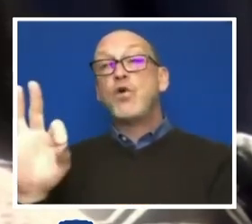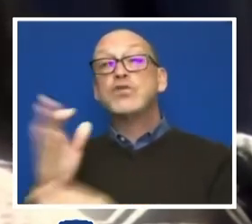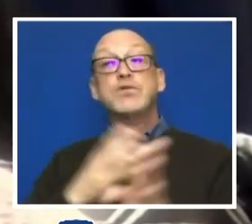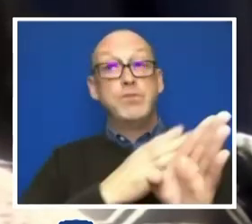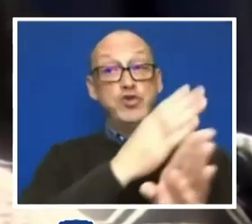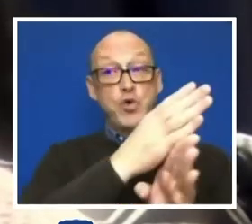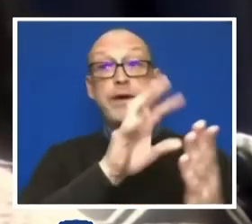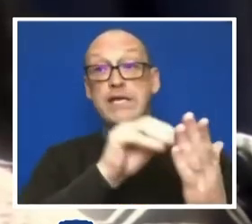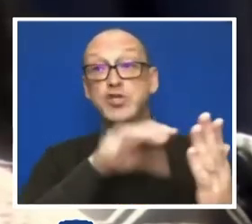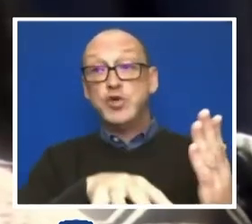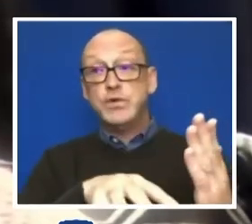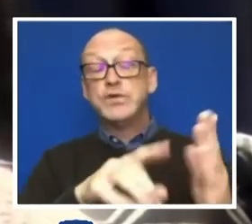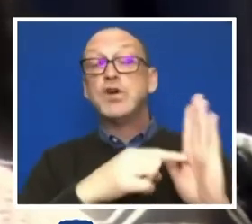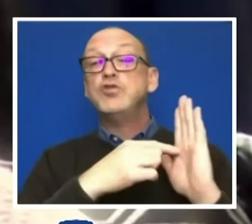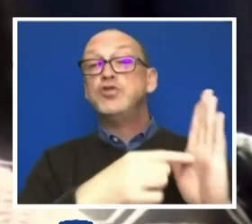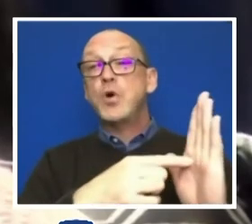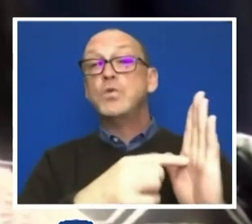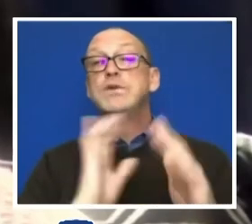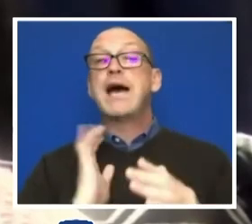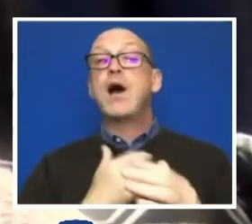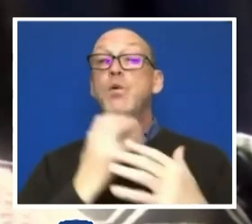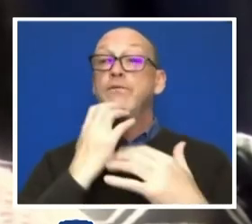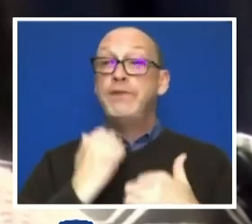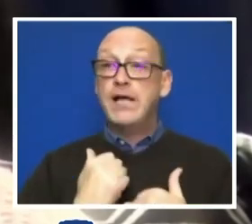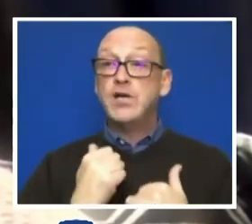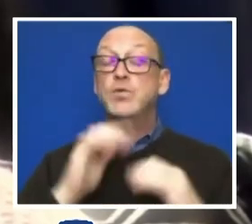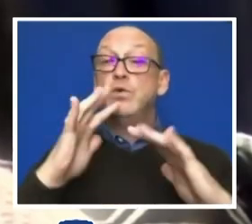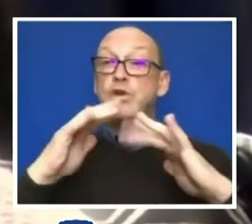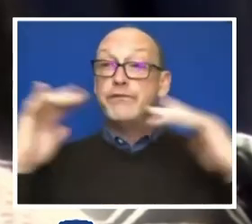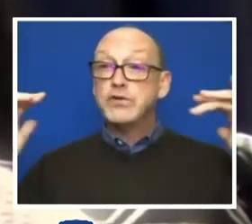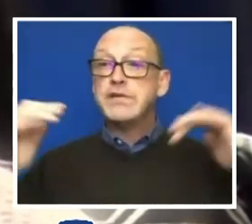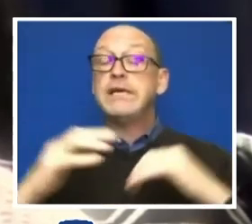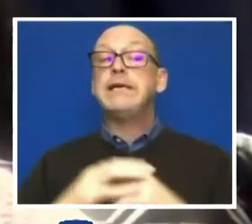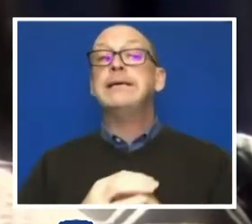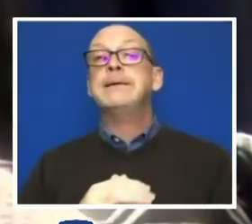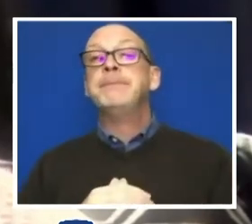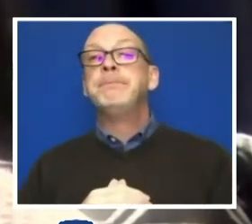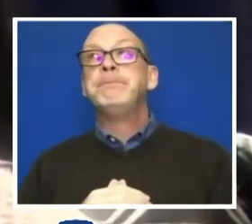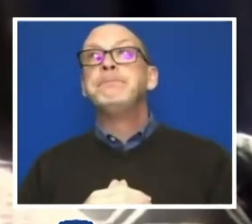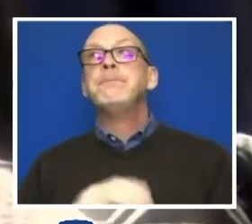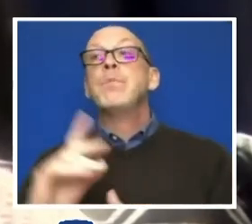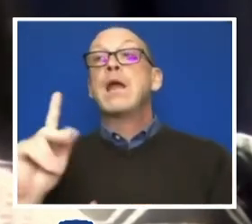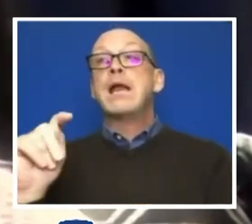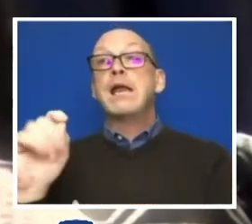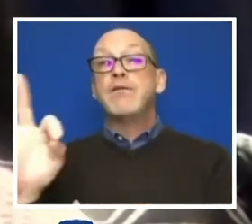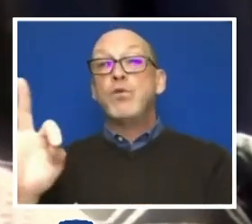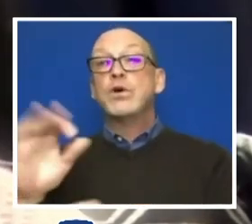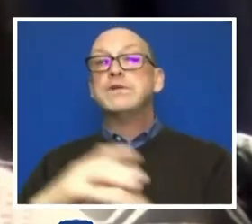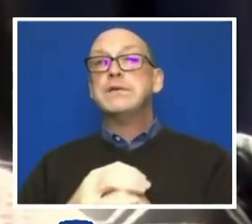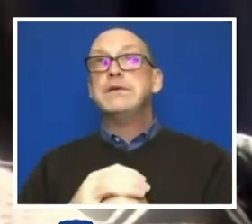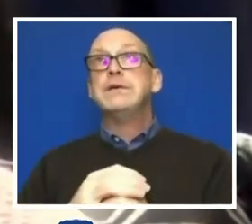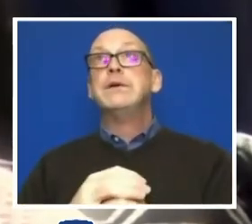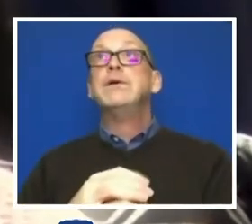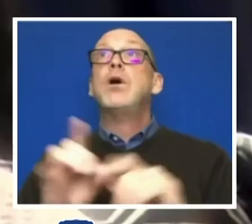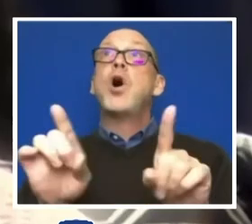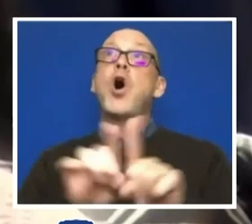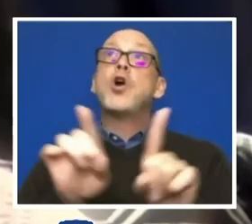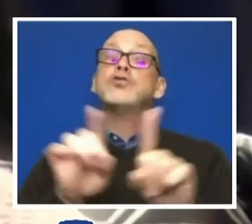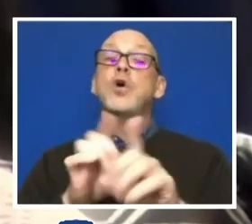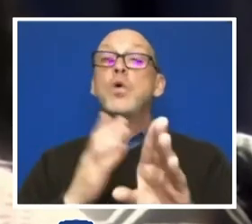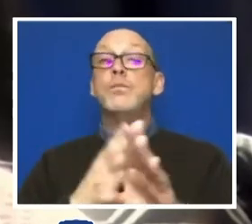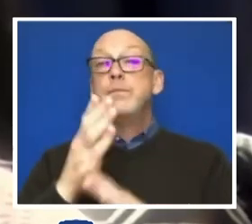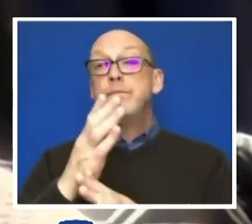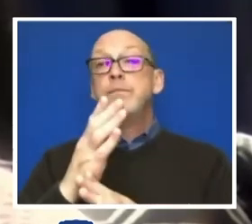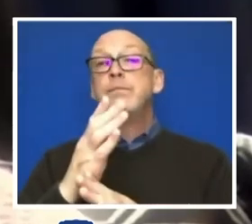students and reflects our value of diversity. As a task force is also majority women and